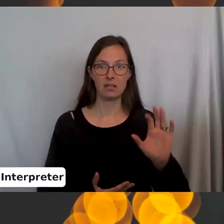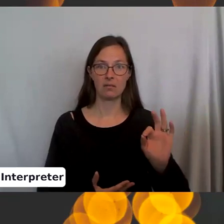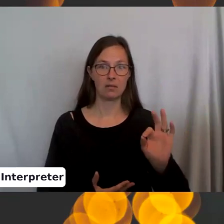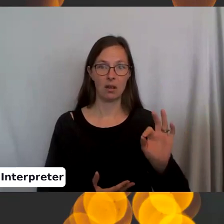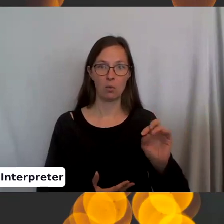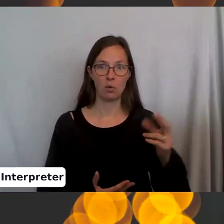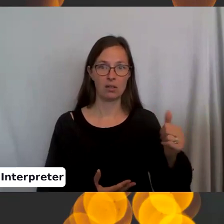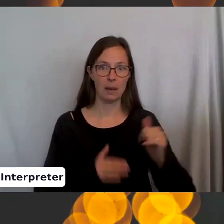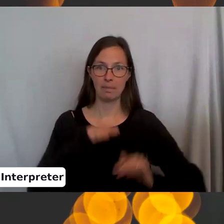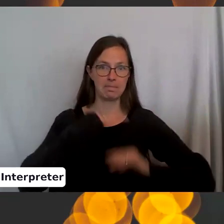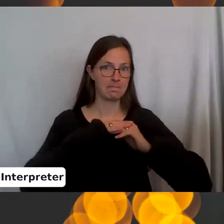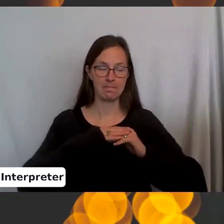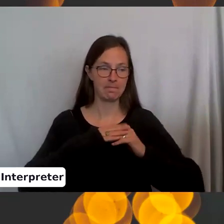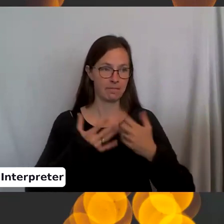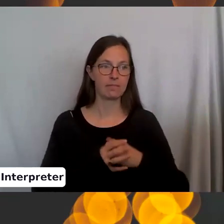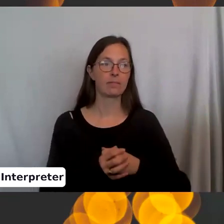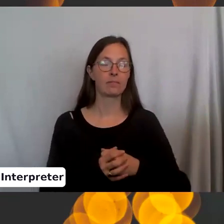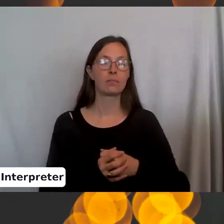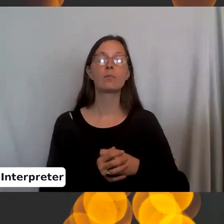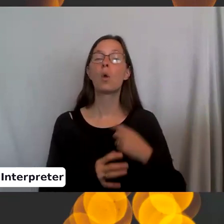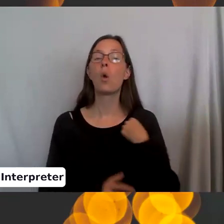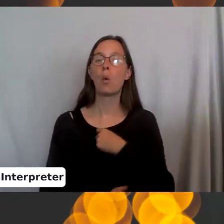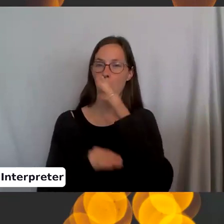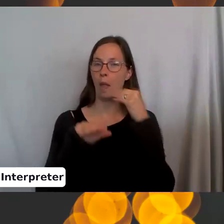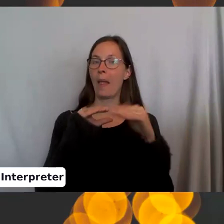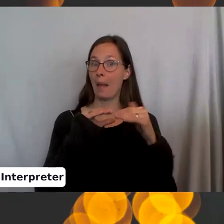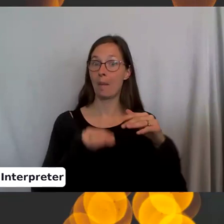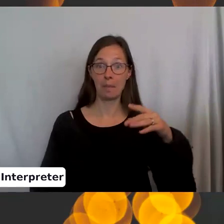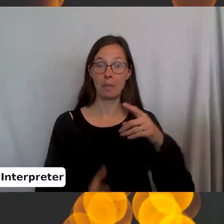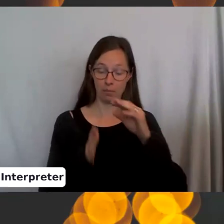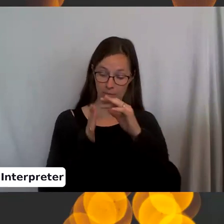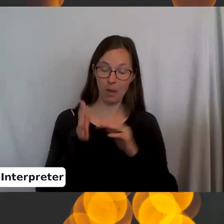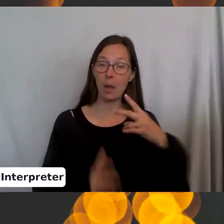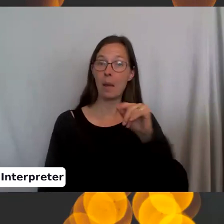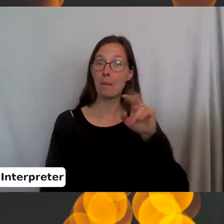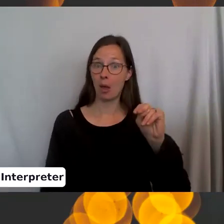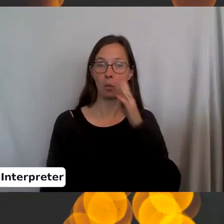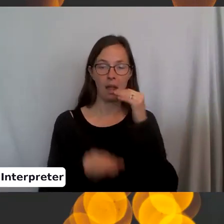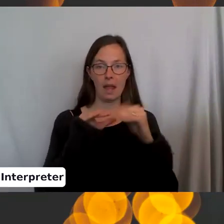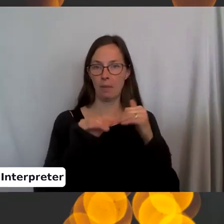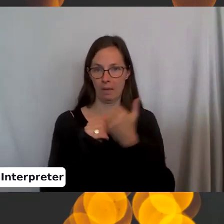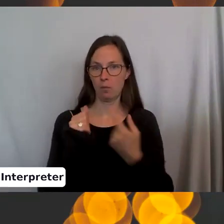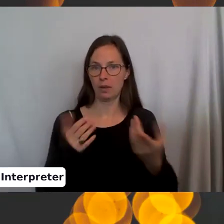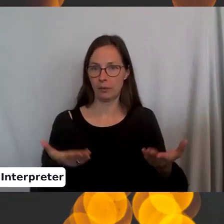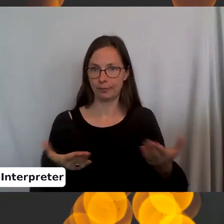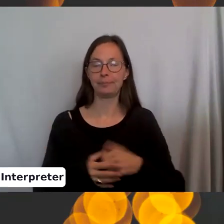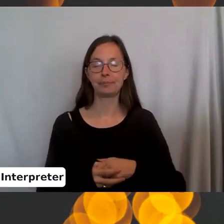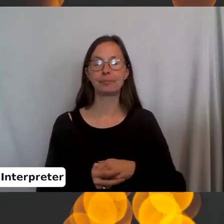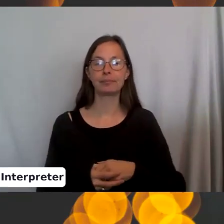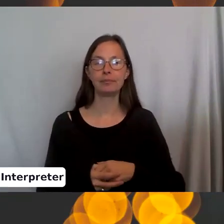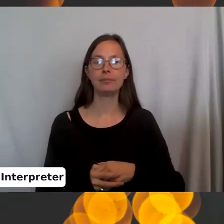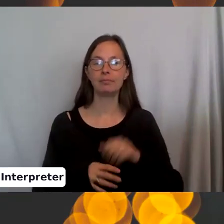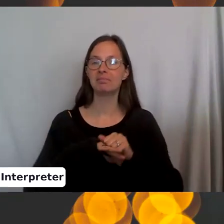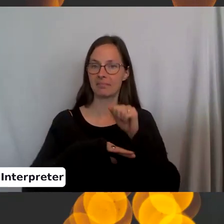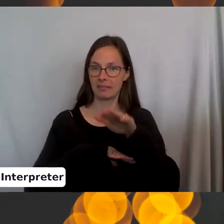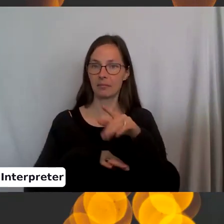stitches max. Um, we are going to email you a pattern at the end of this class for everyone present. Um, and you'll be able to go back and